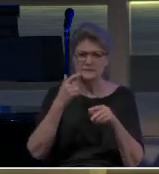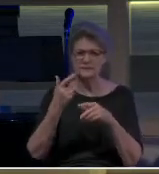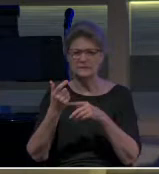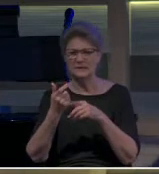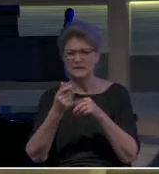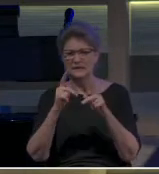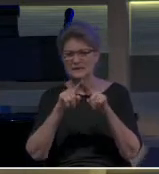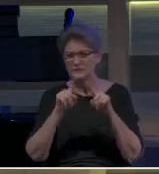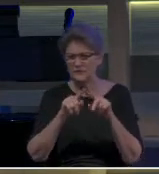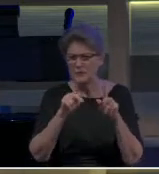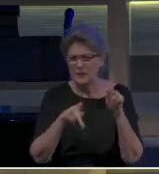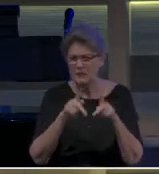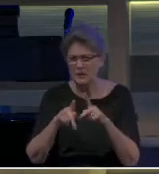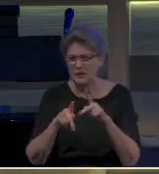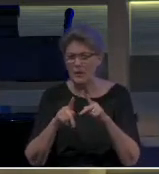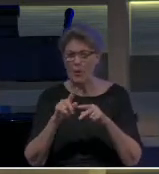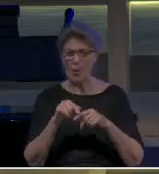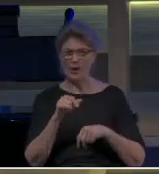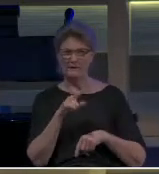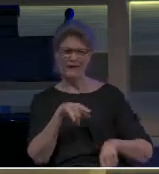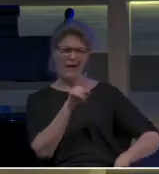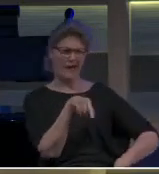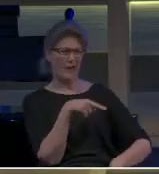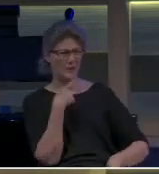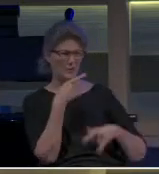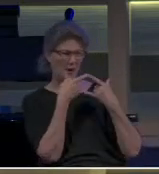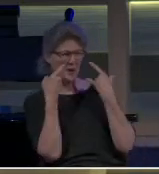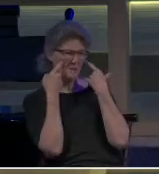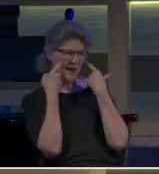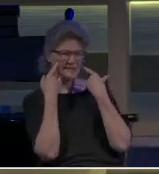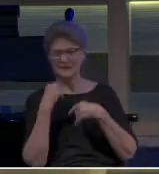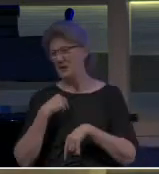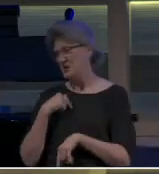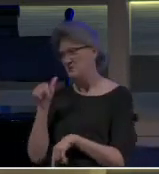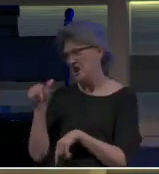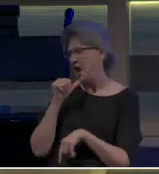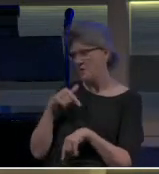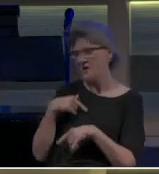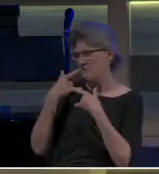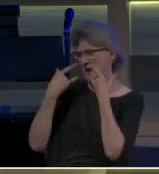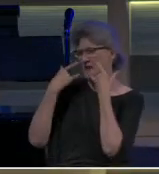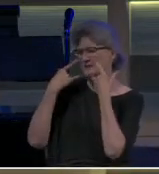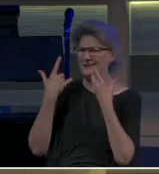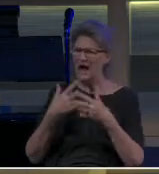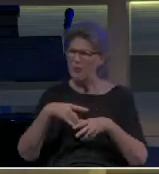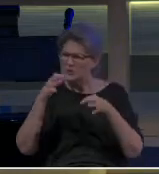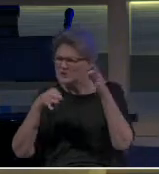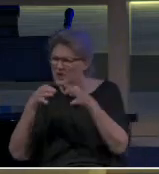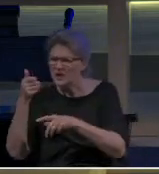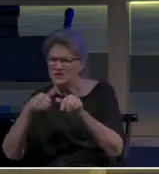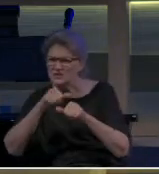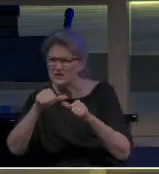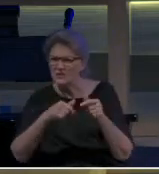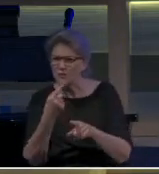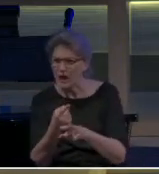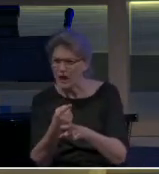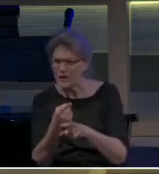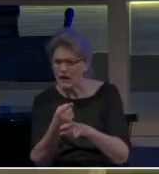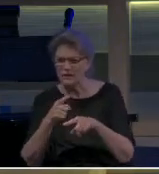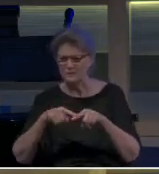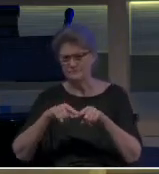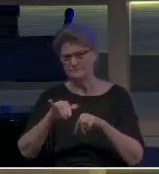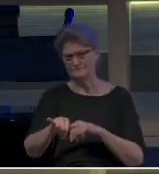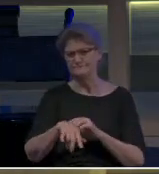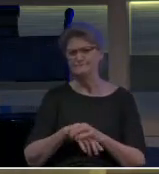you are wearing a mask or whether or not I'm wearing a mask. And how we judge one another on the basis of